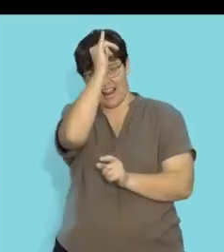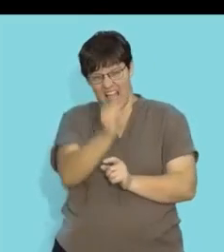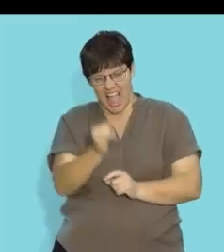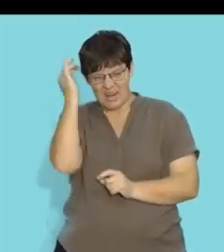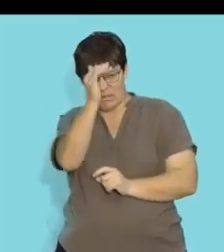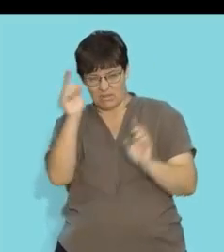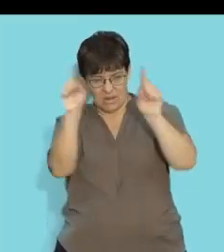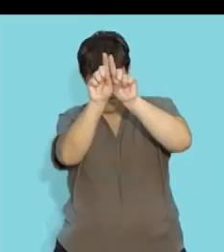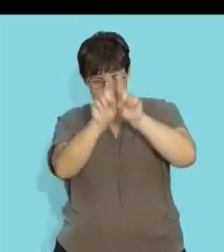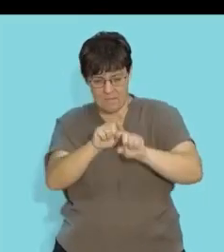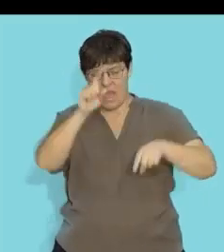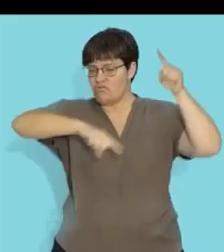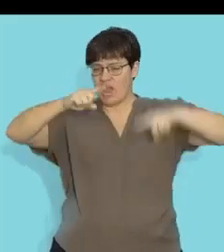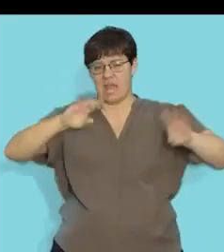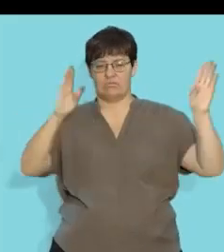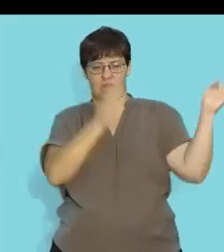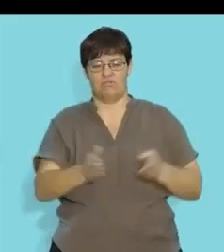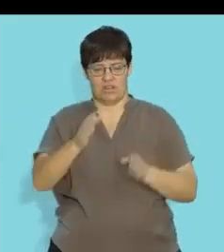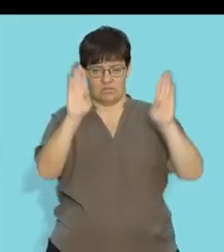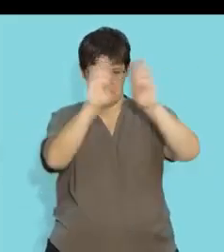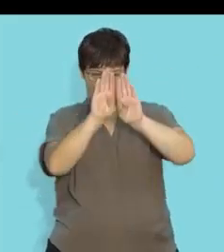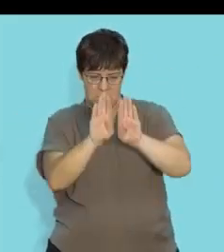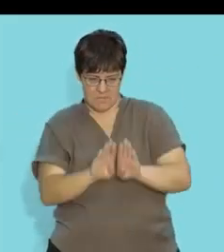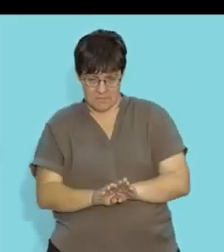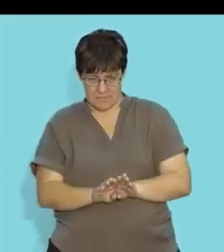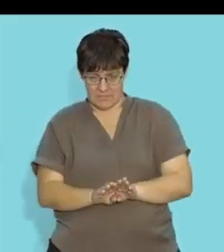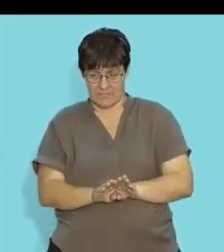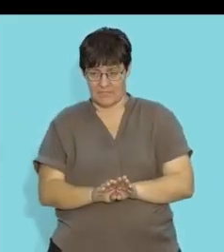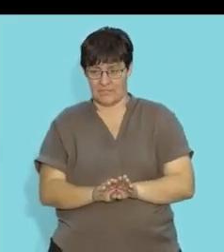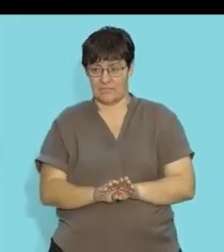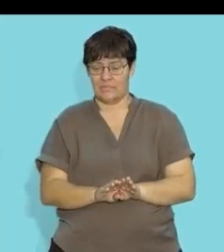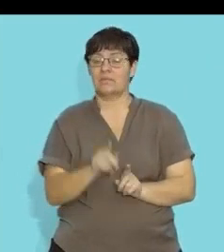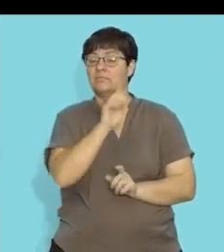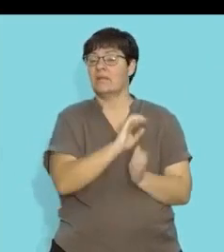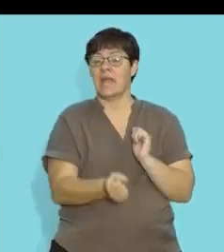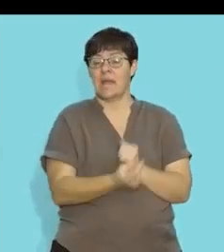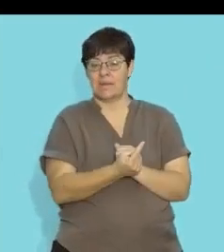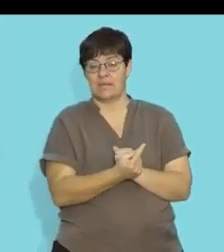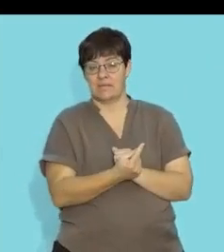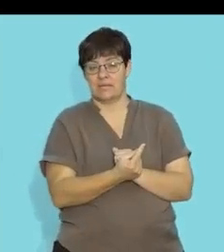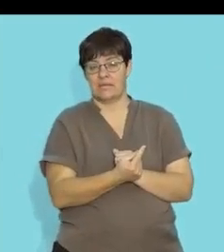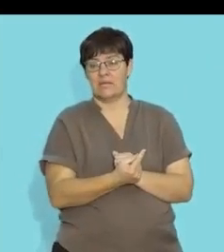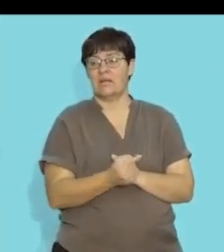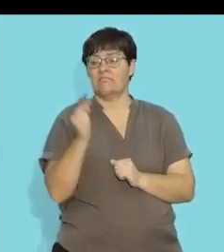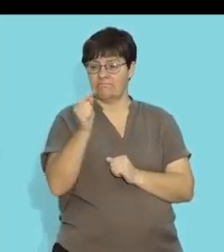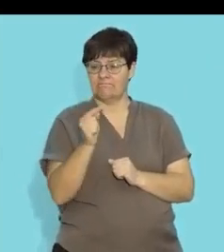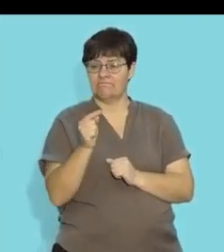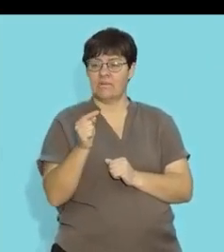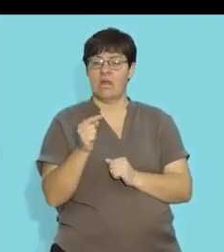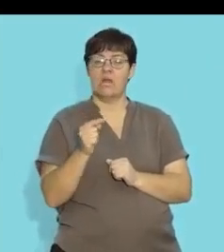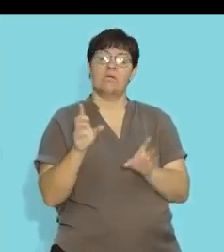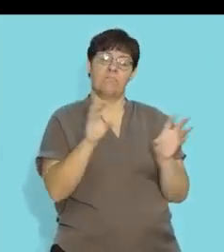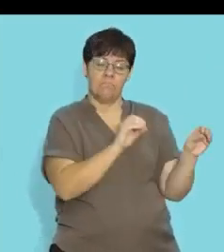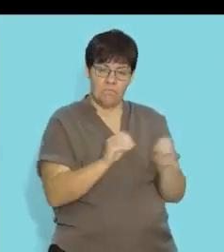arranged and so that process of random assortment occurs when chromosomes are going to be